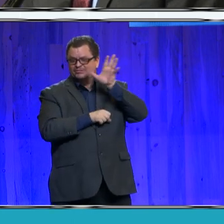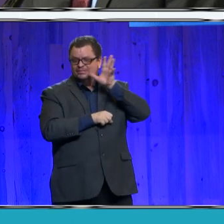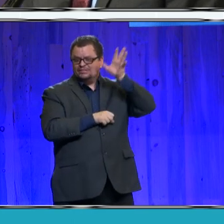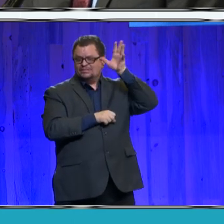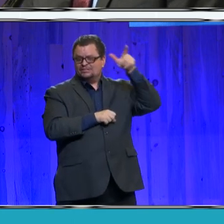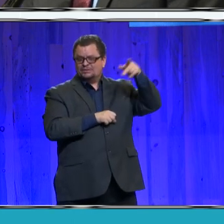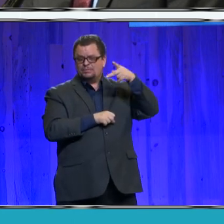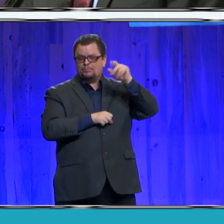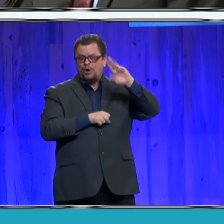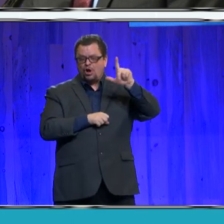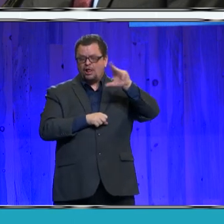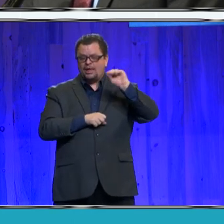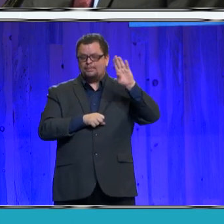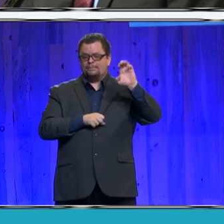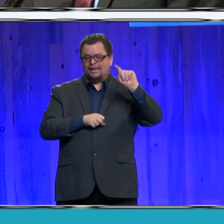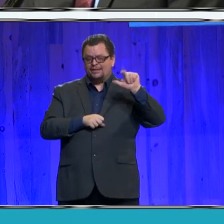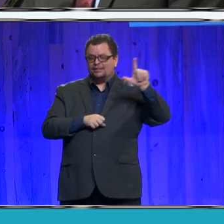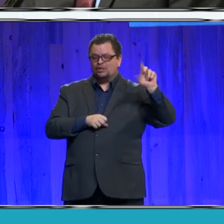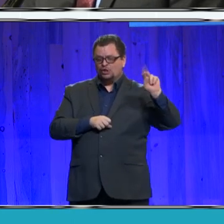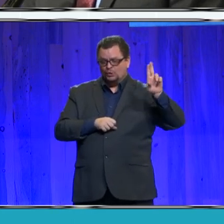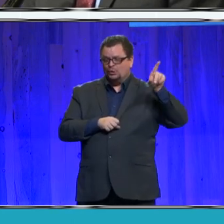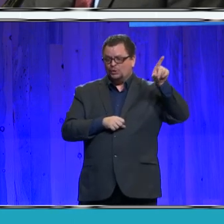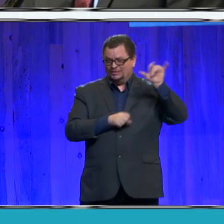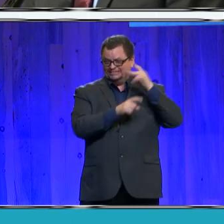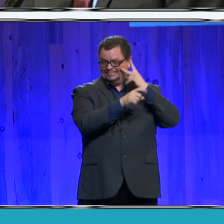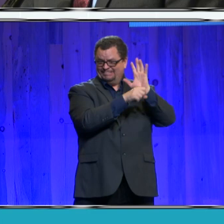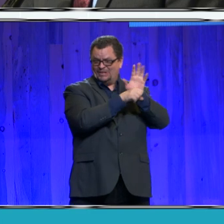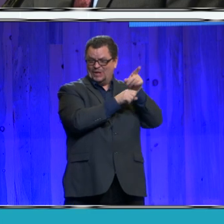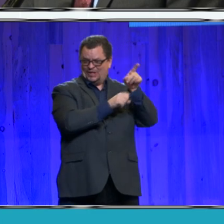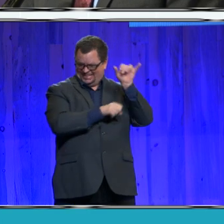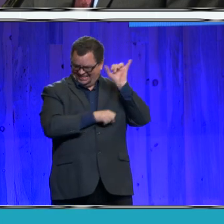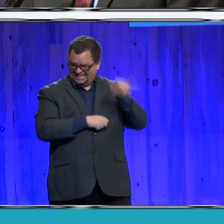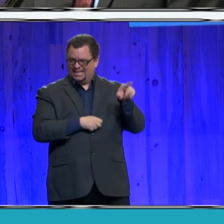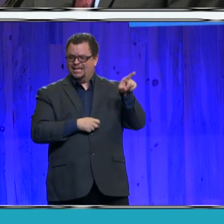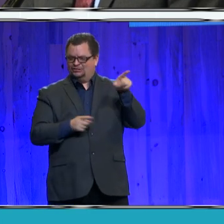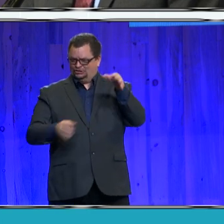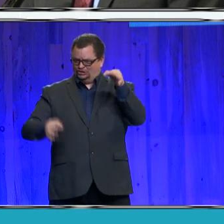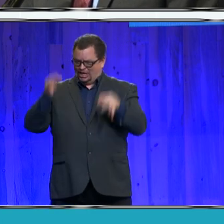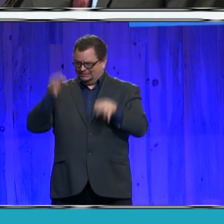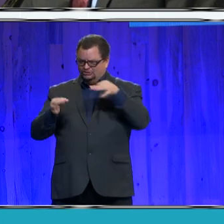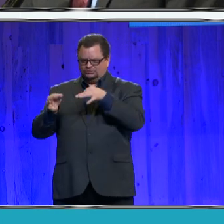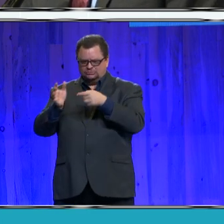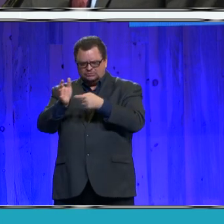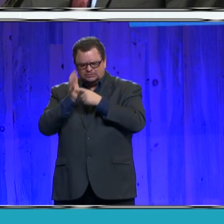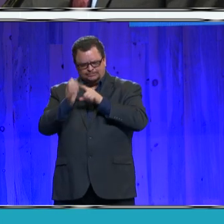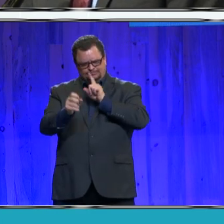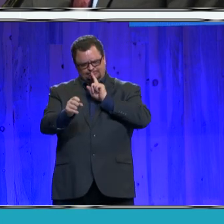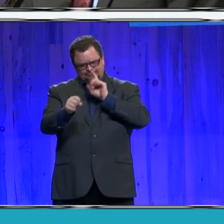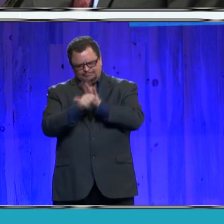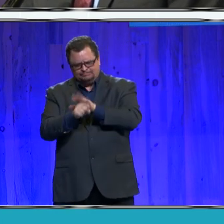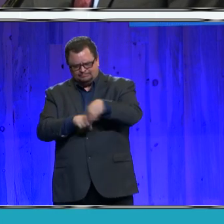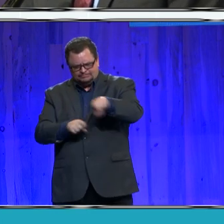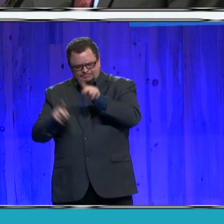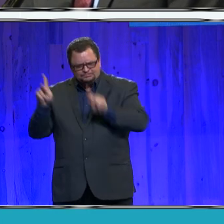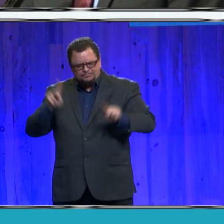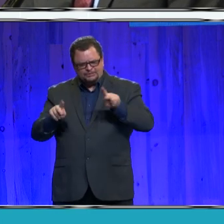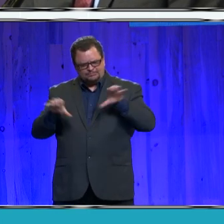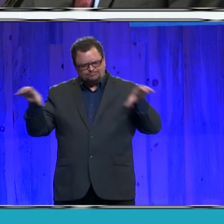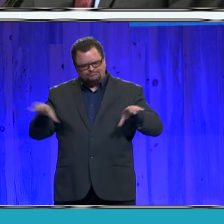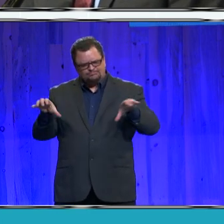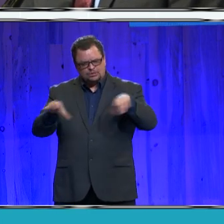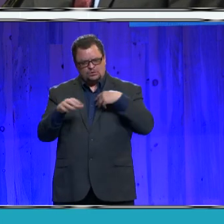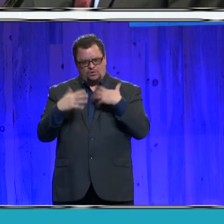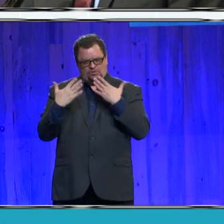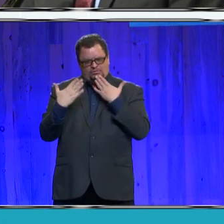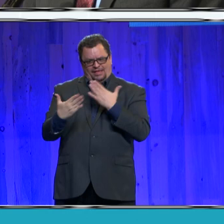As you saw from the video, justice required the dedicated effort of many people. We thank all those who woke up